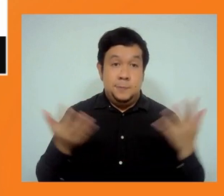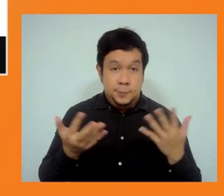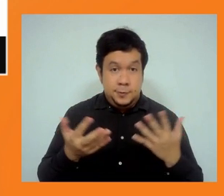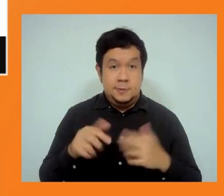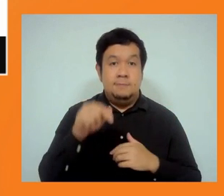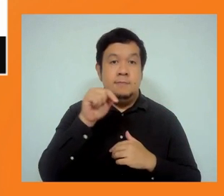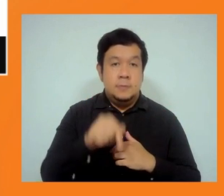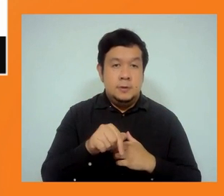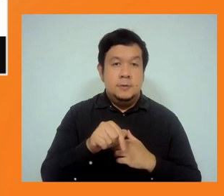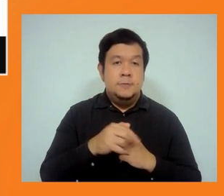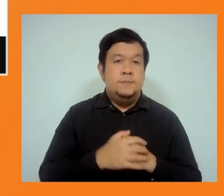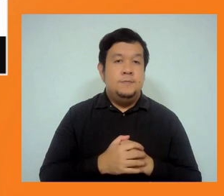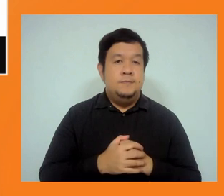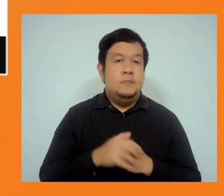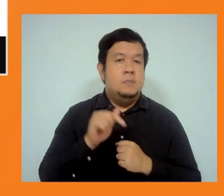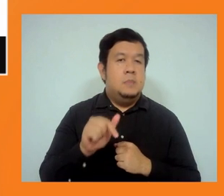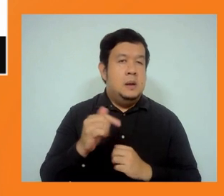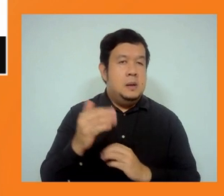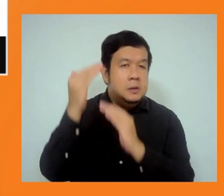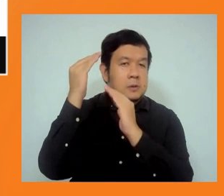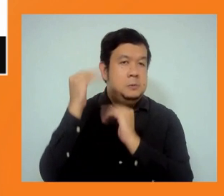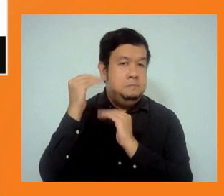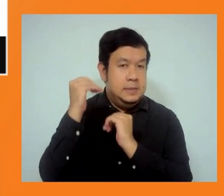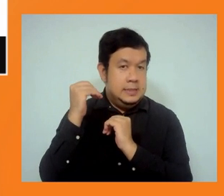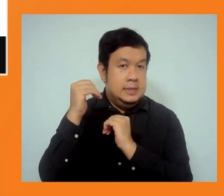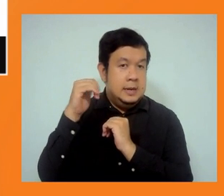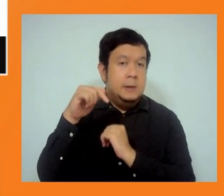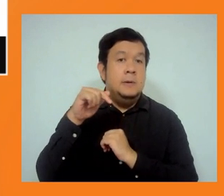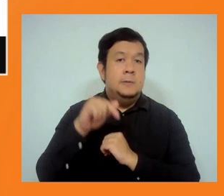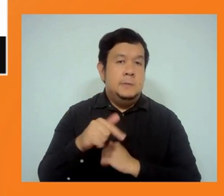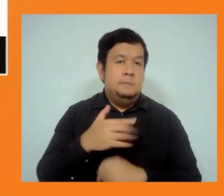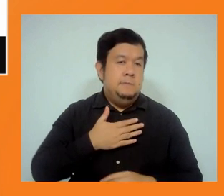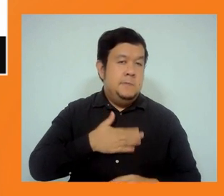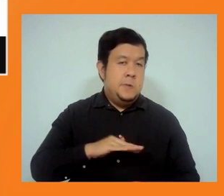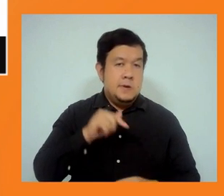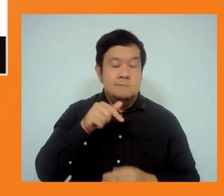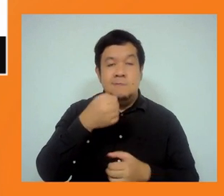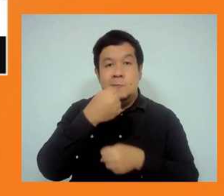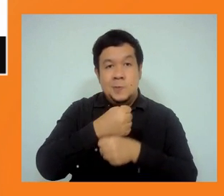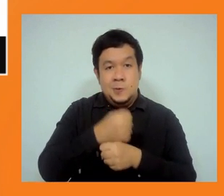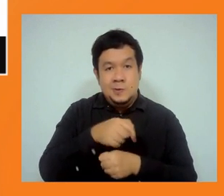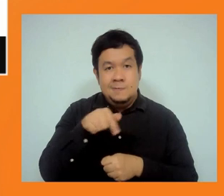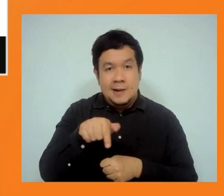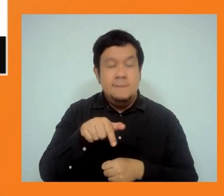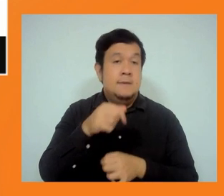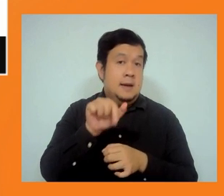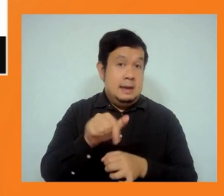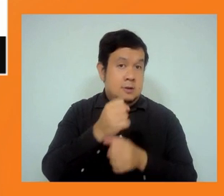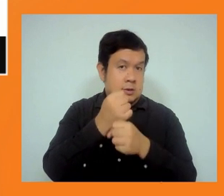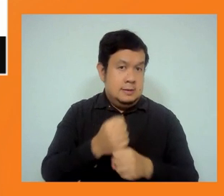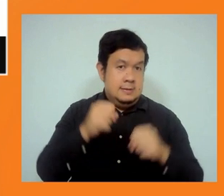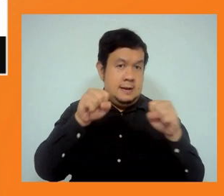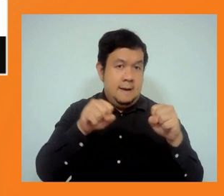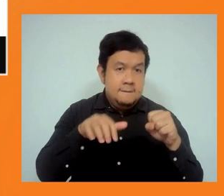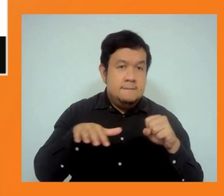towards a full observance of labor safeguards, and is there inclusion in the SPS? So